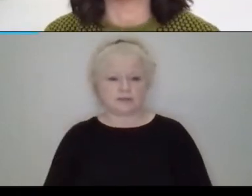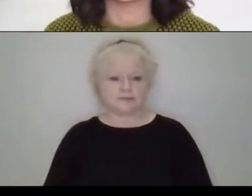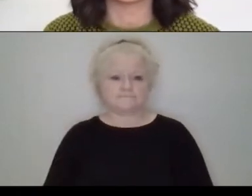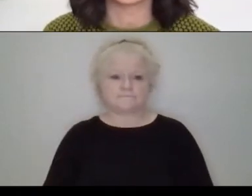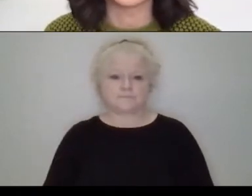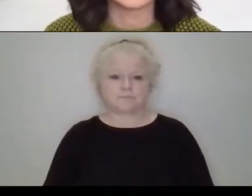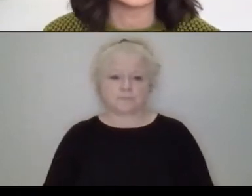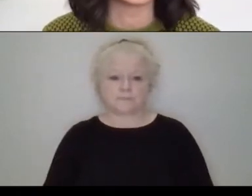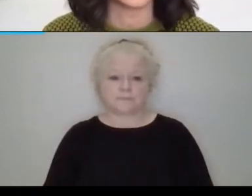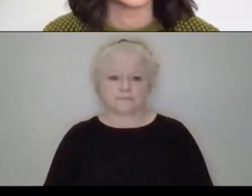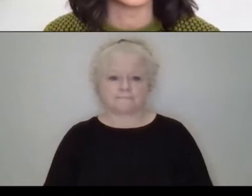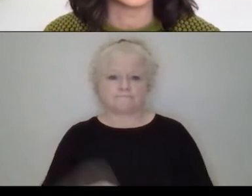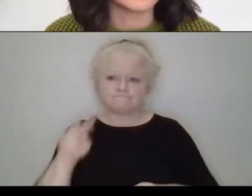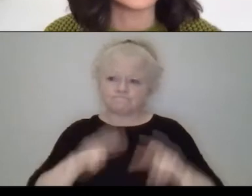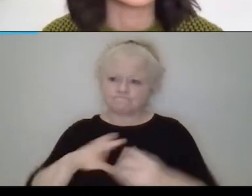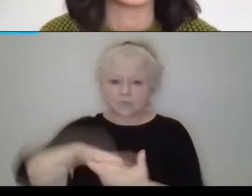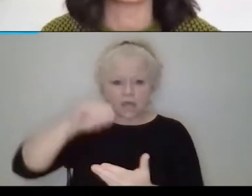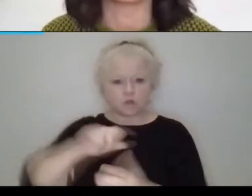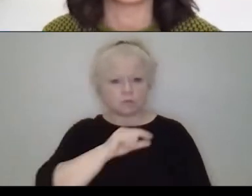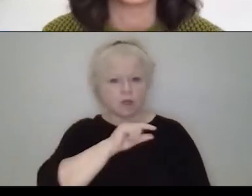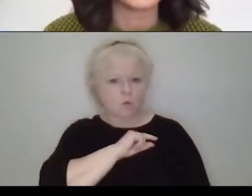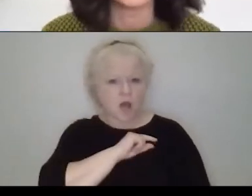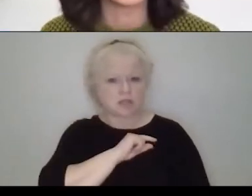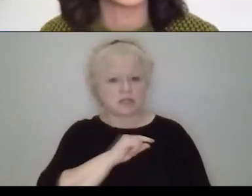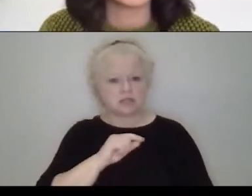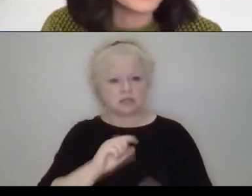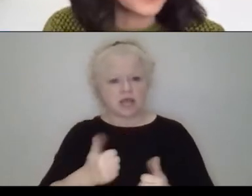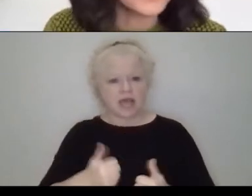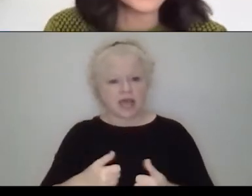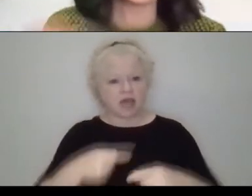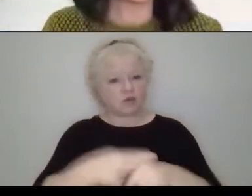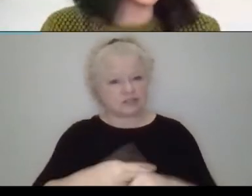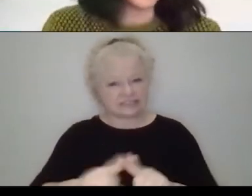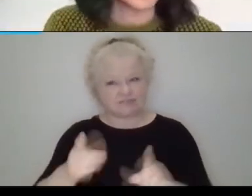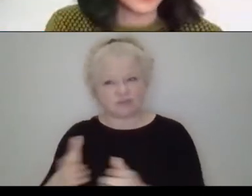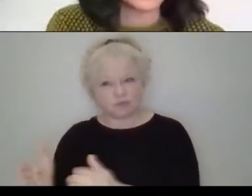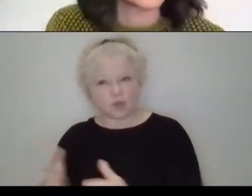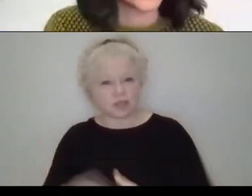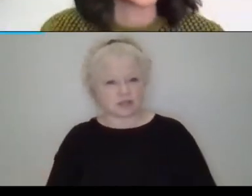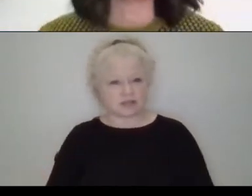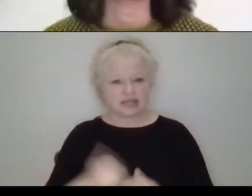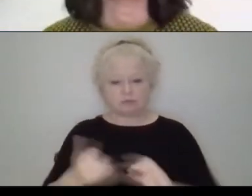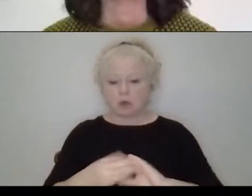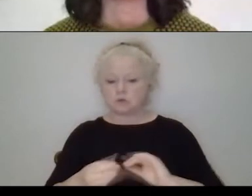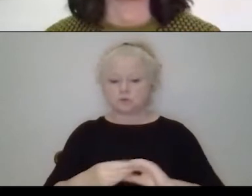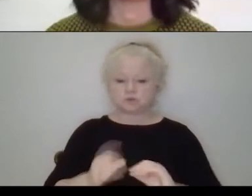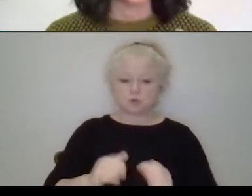understand the qualities and difficulties of handmade products in Mexico and their stories behind. So